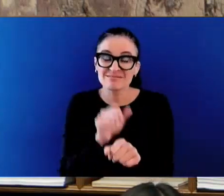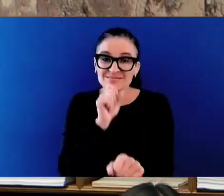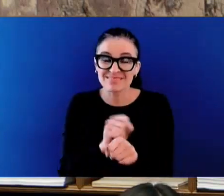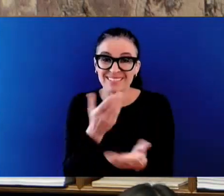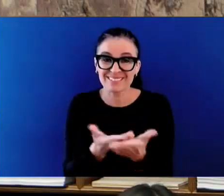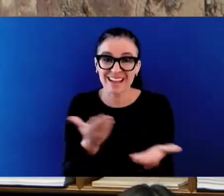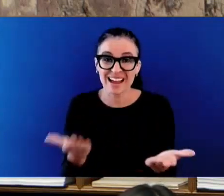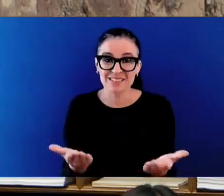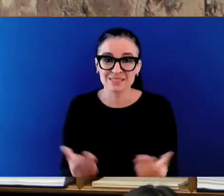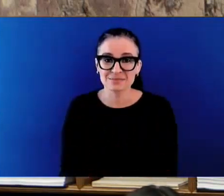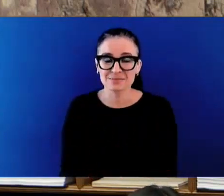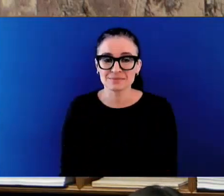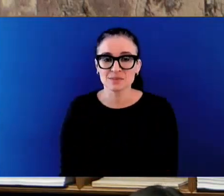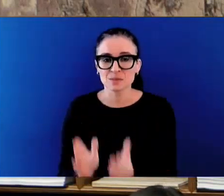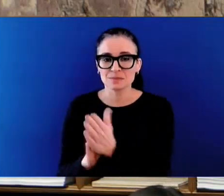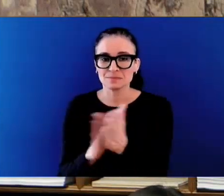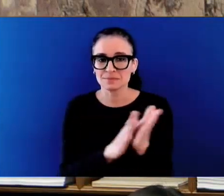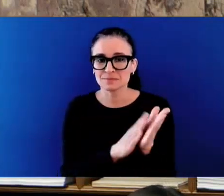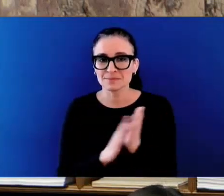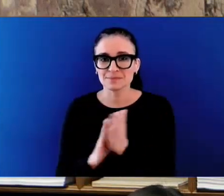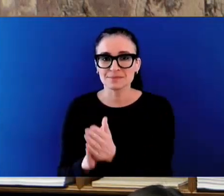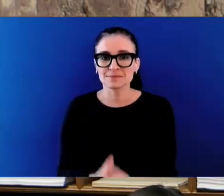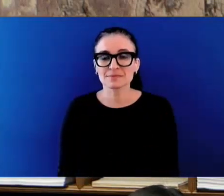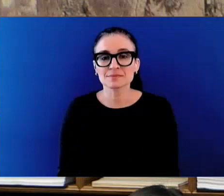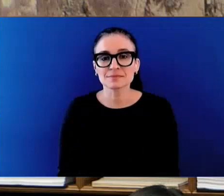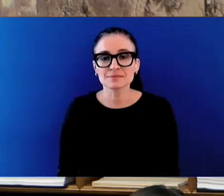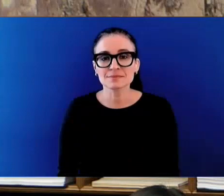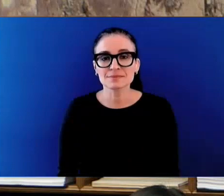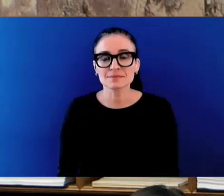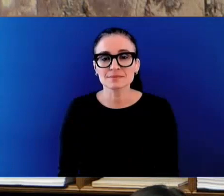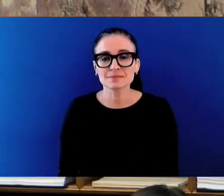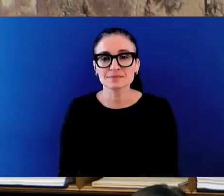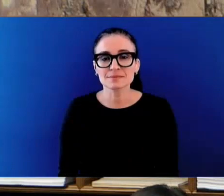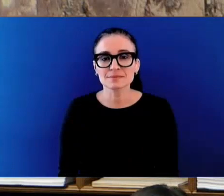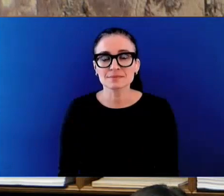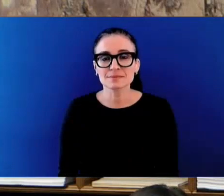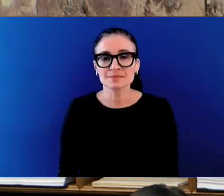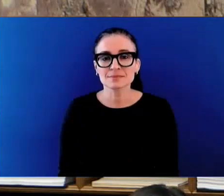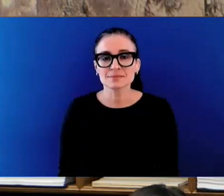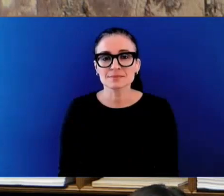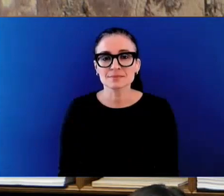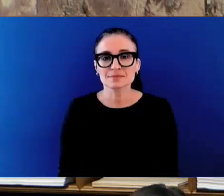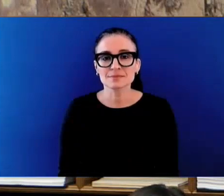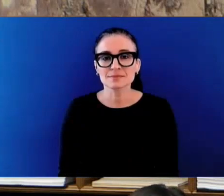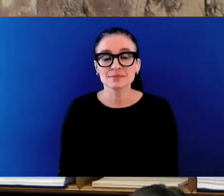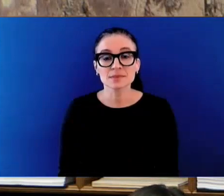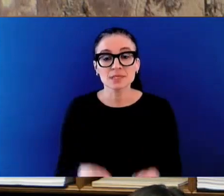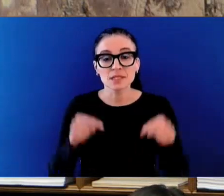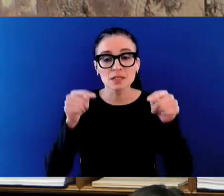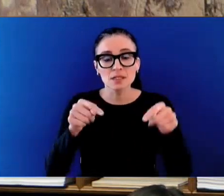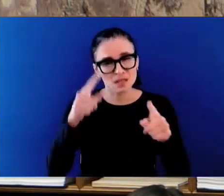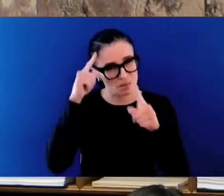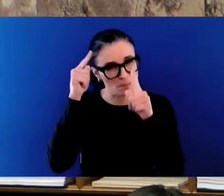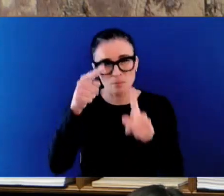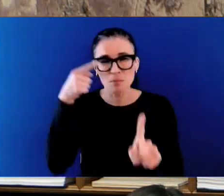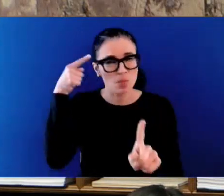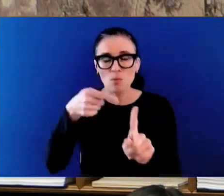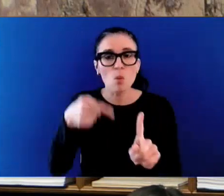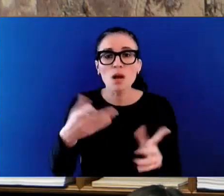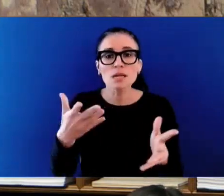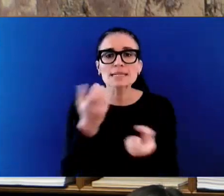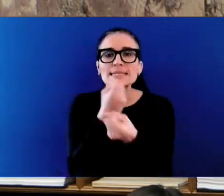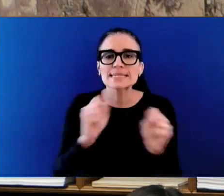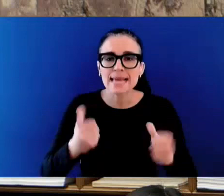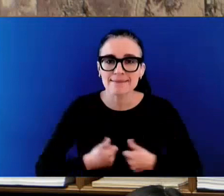This has been about saving lives, Honourable Speaker. Saving lives in a toxic drug crisis that has been plaguing this